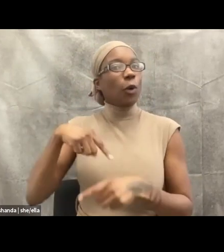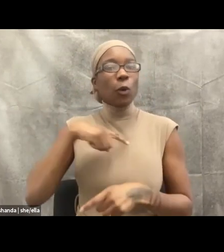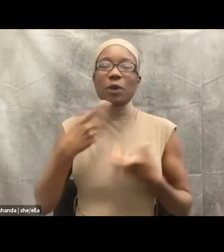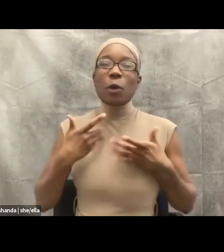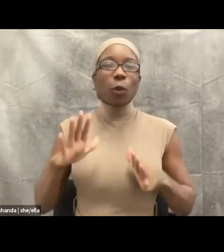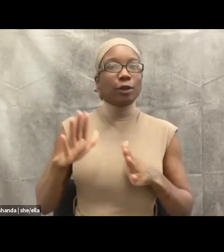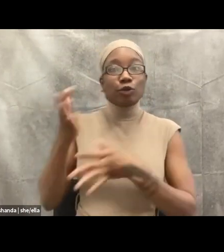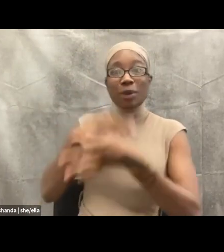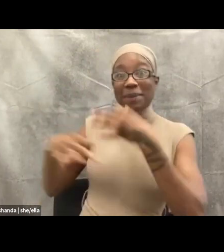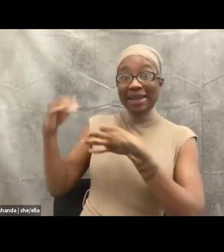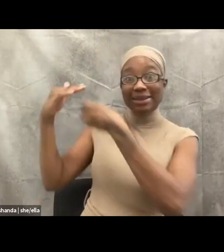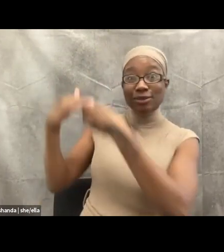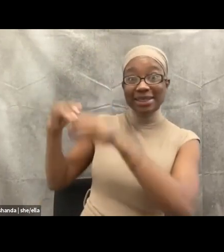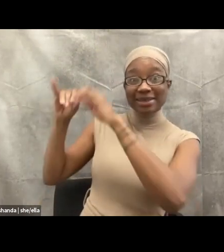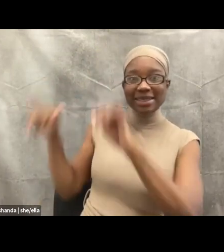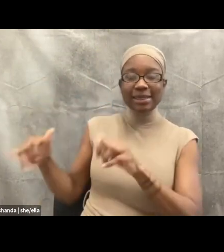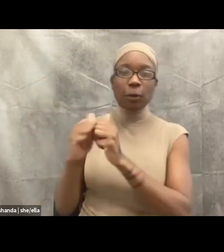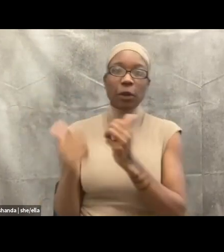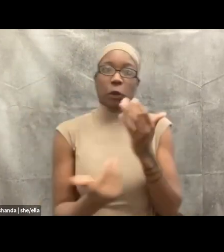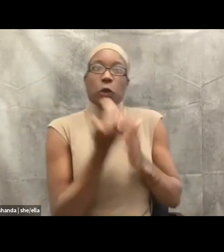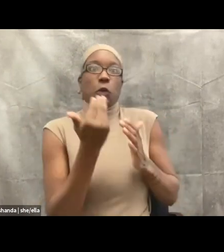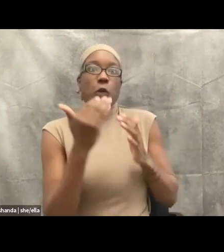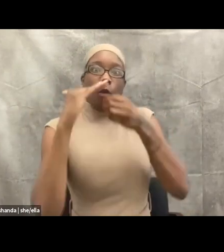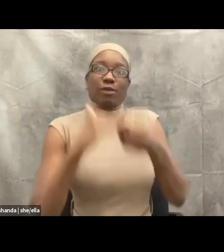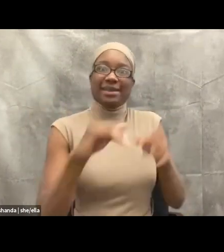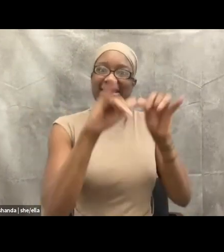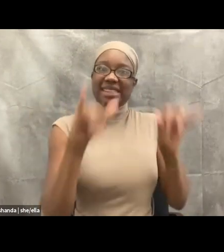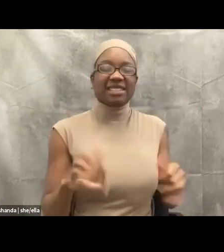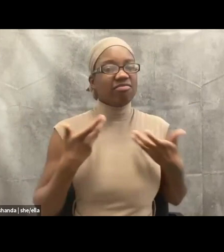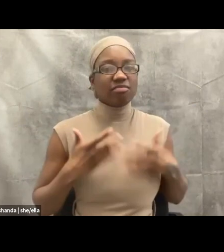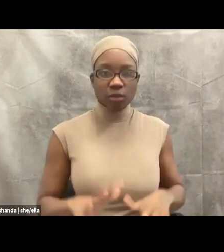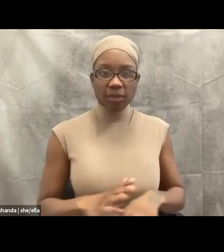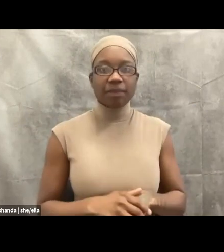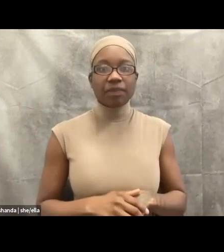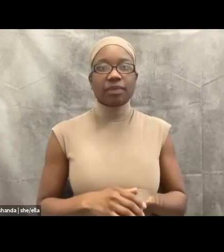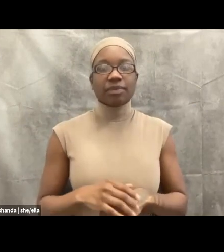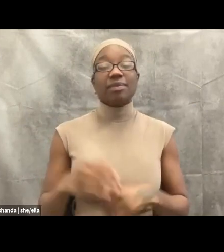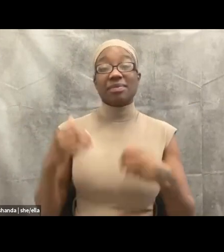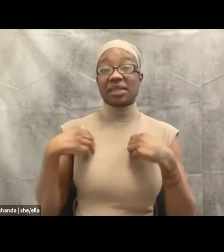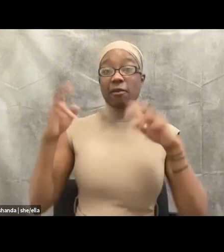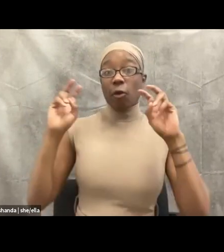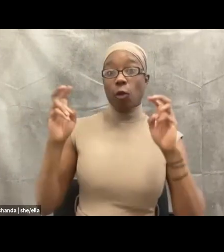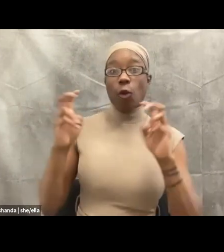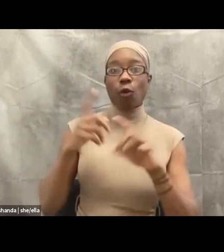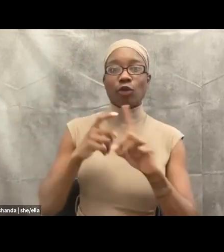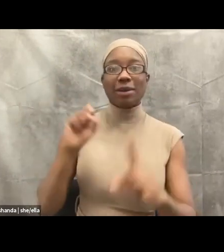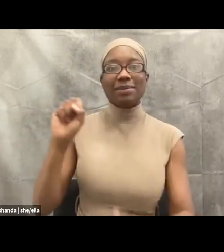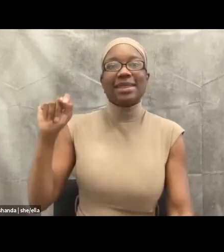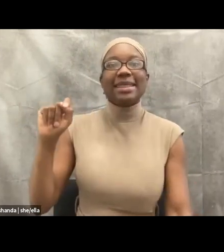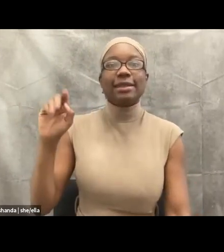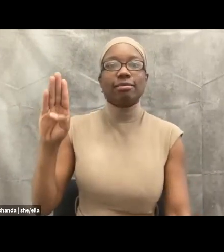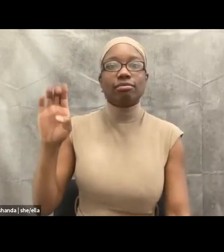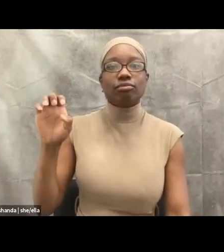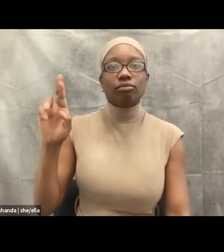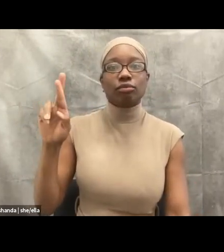St. Bernard Clairvaux, somewhere around the 10th century. He said, the path to hell is paved with good intentions.